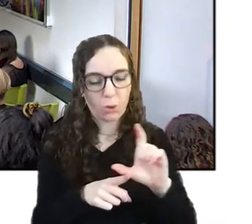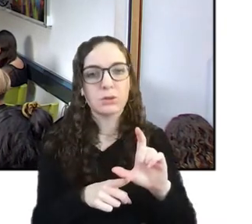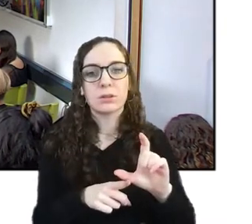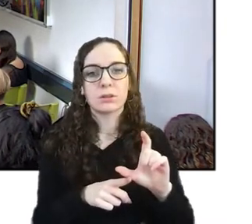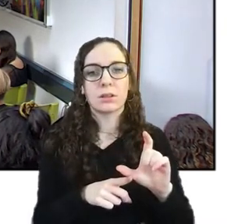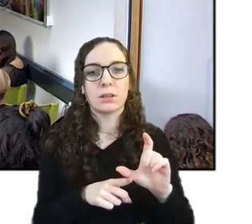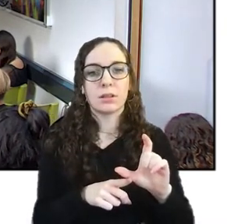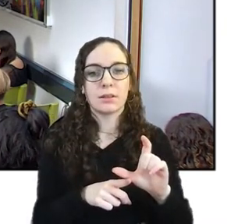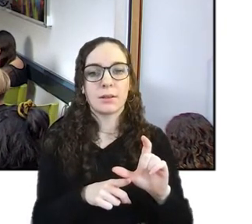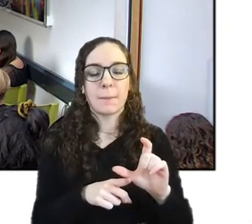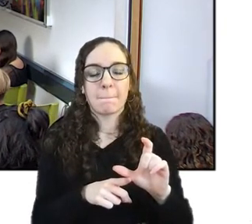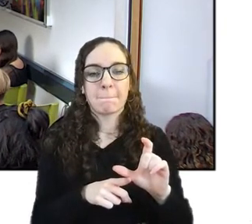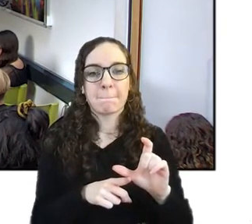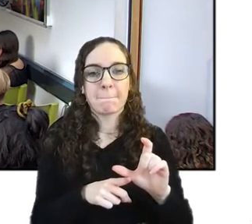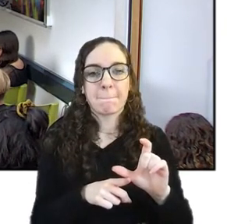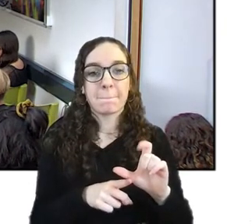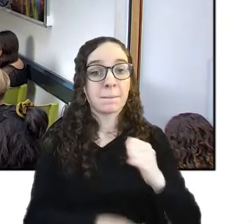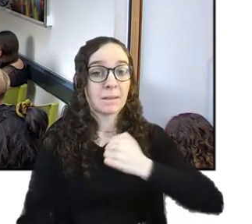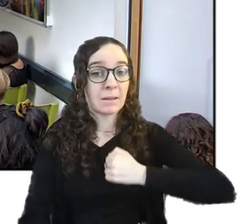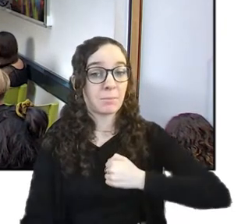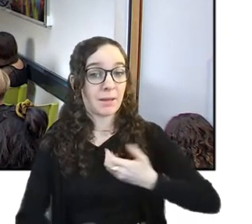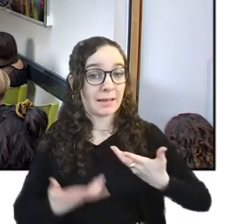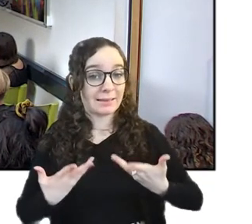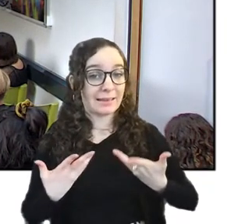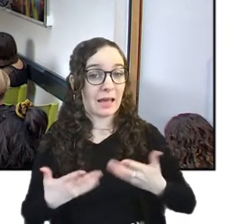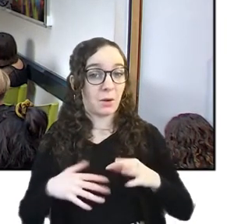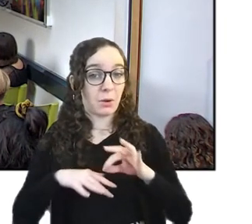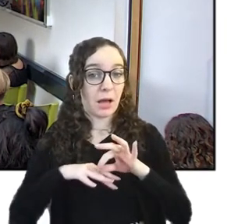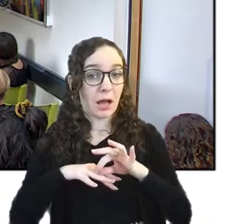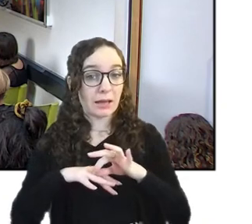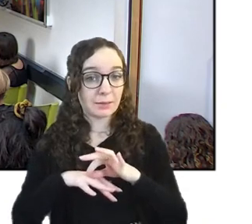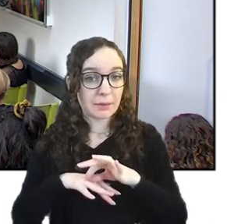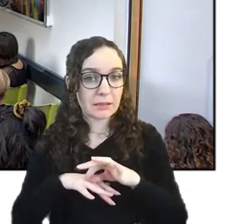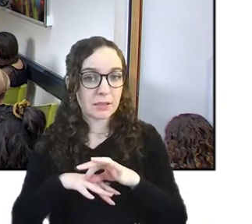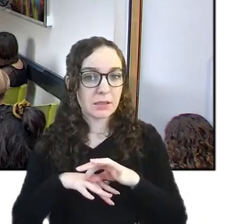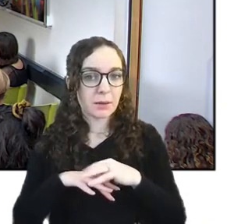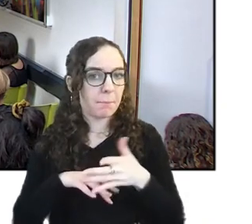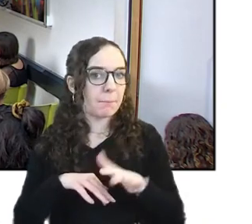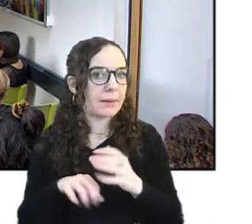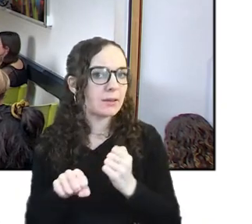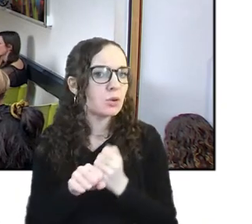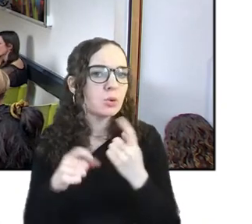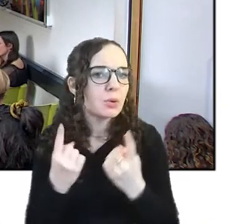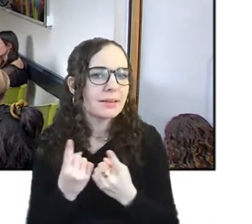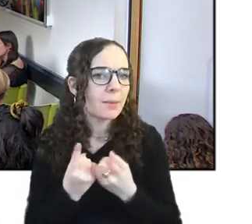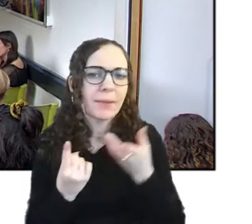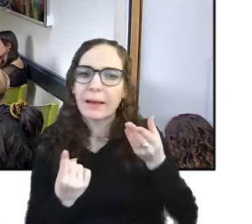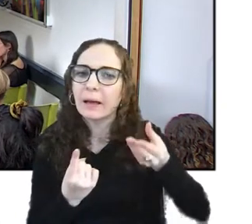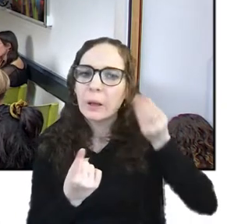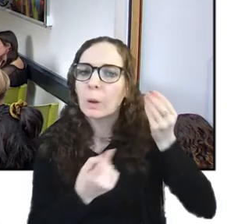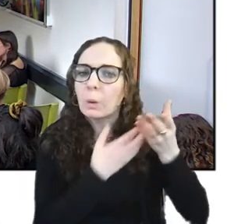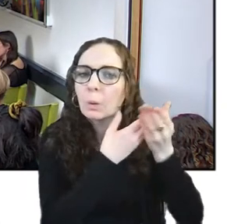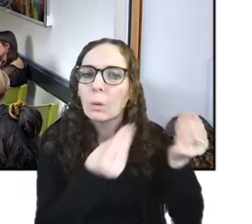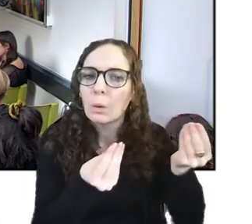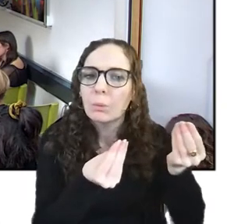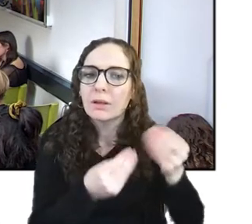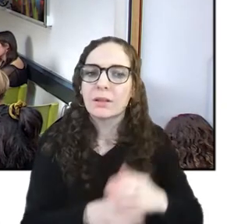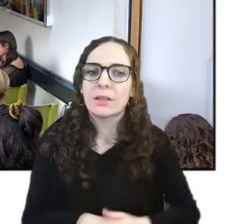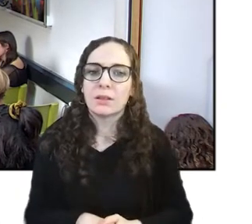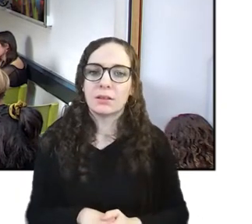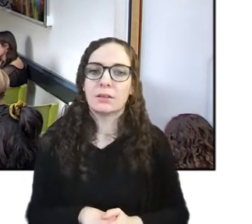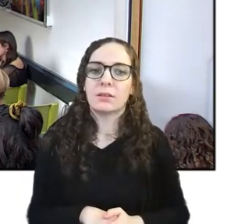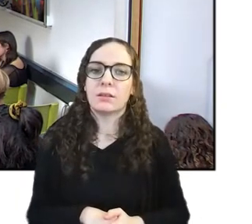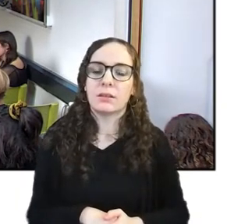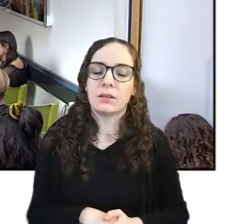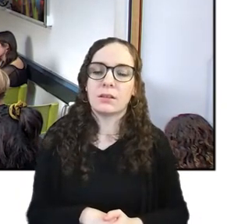spectrum because my now husband was into computers and the rest of my year thought i had an unfair